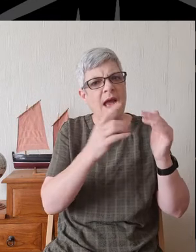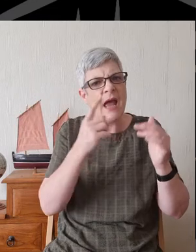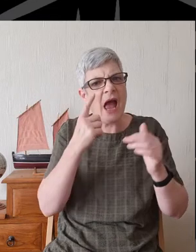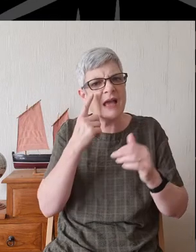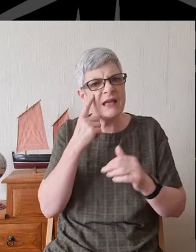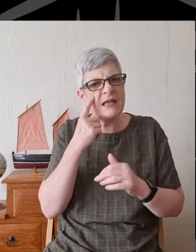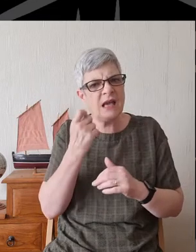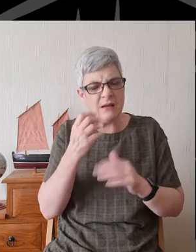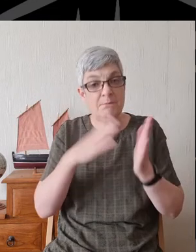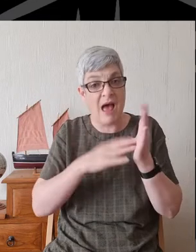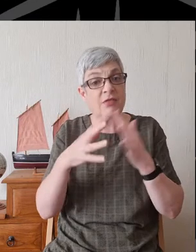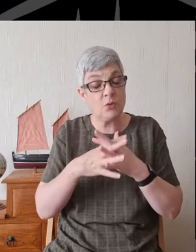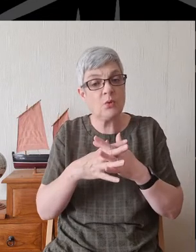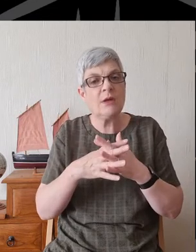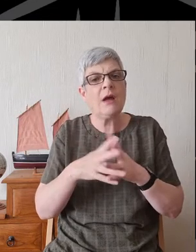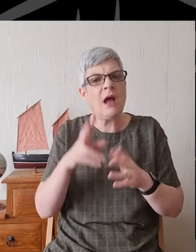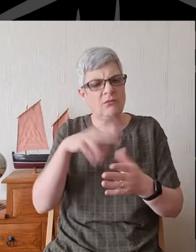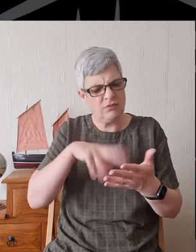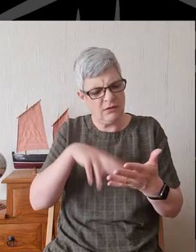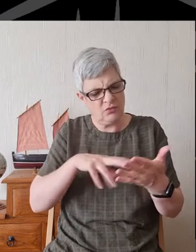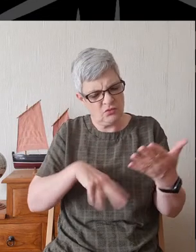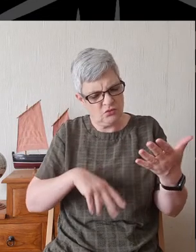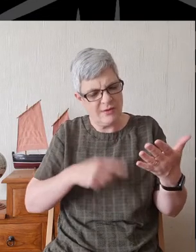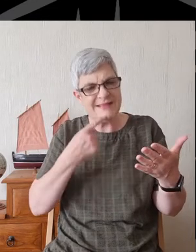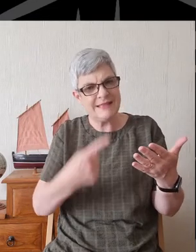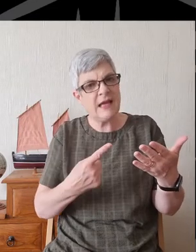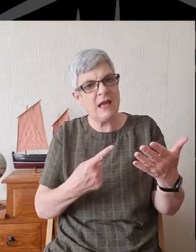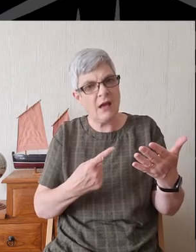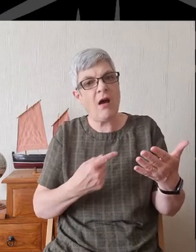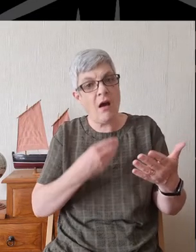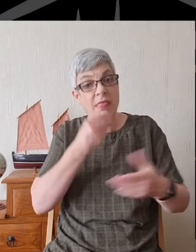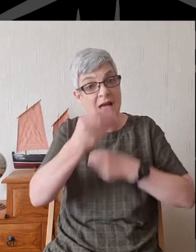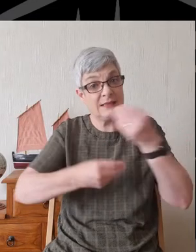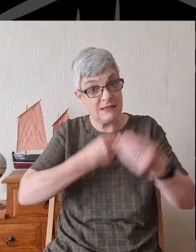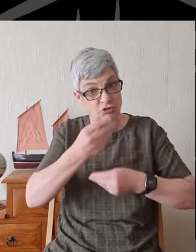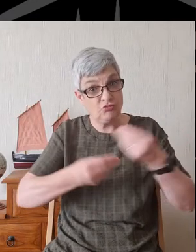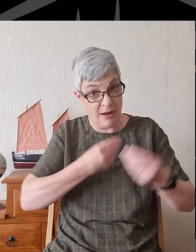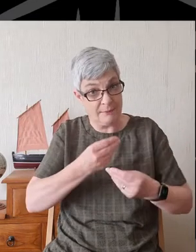through that sermon and say, well, yes, that describes my life?